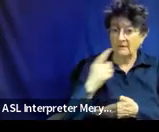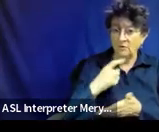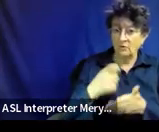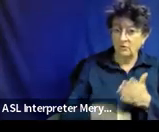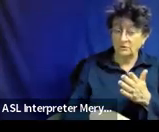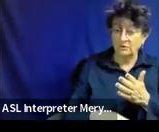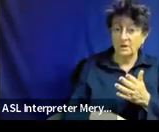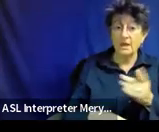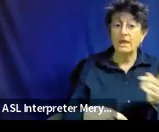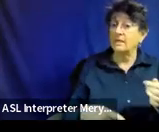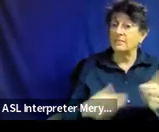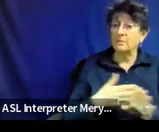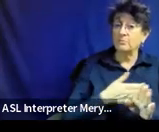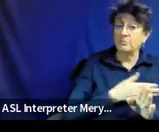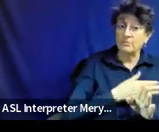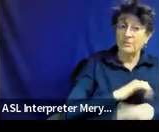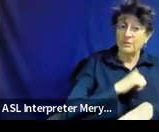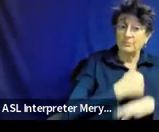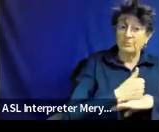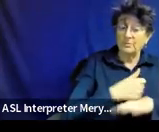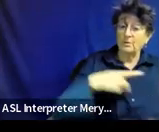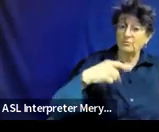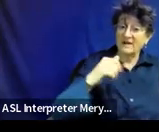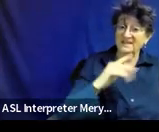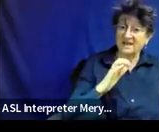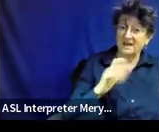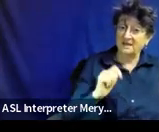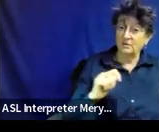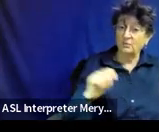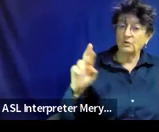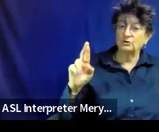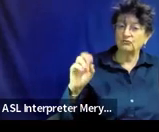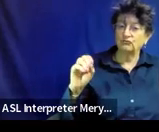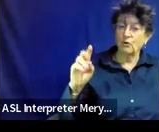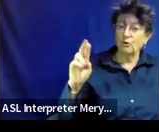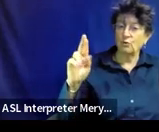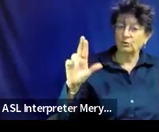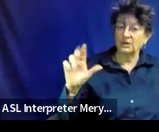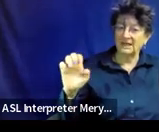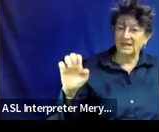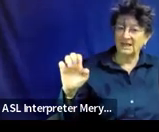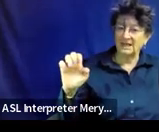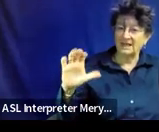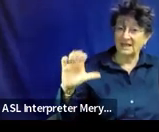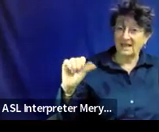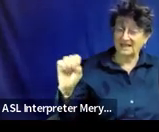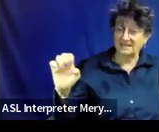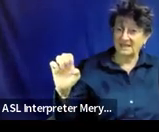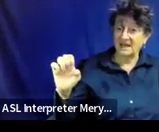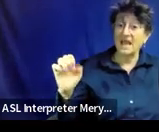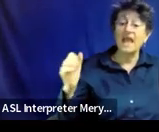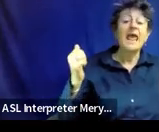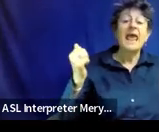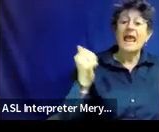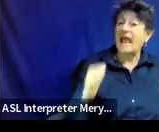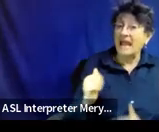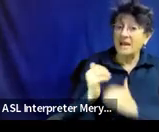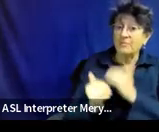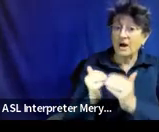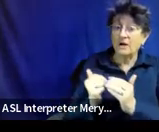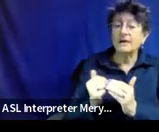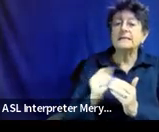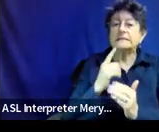Rowley case, and what Rowley said was, any progress is progress. Merely more than de minimis, that's okay,